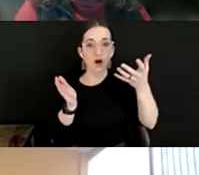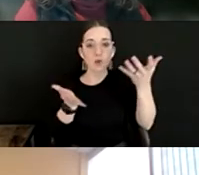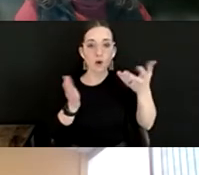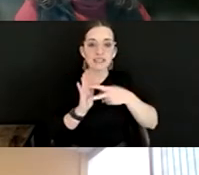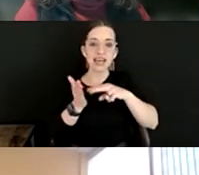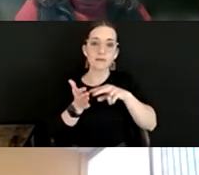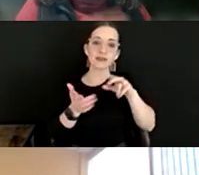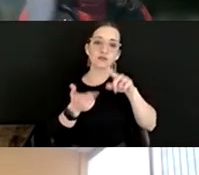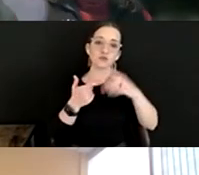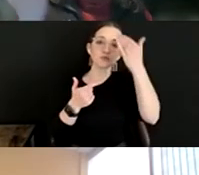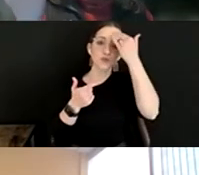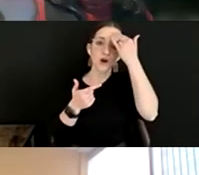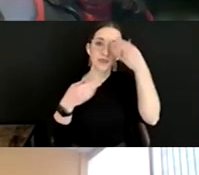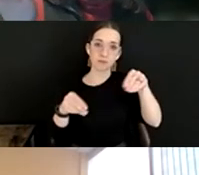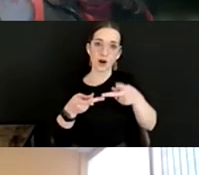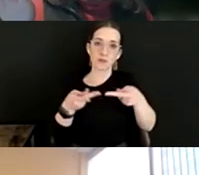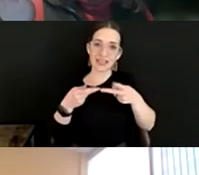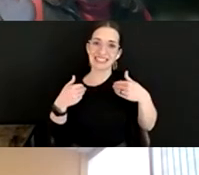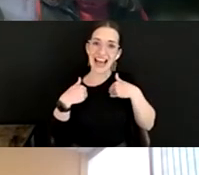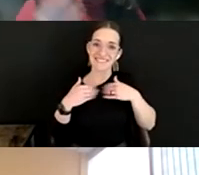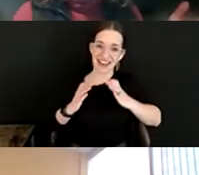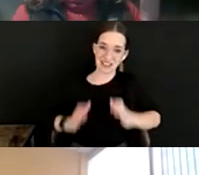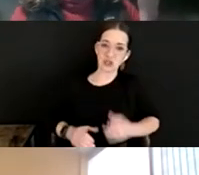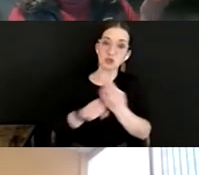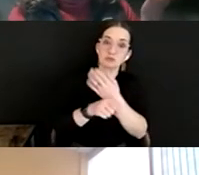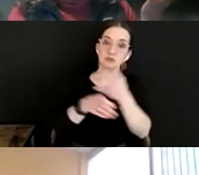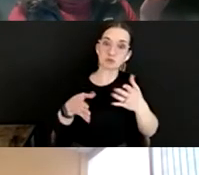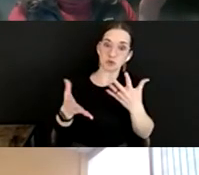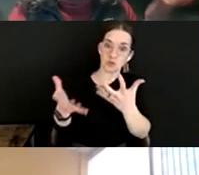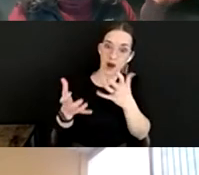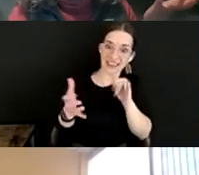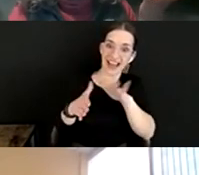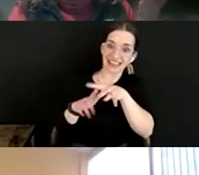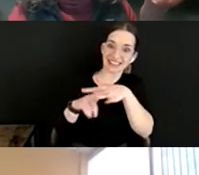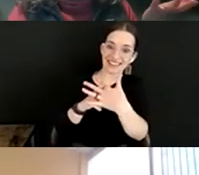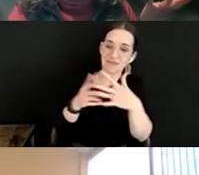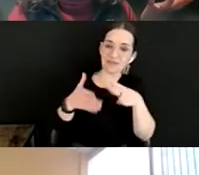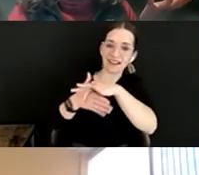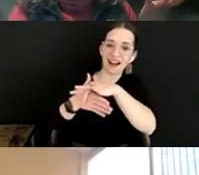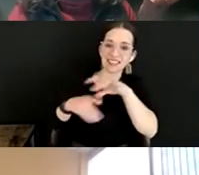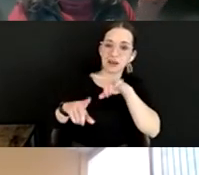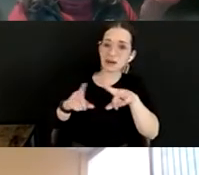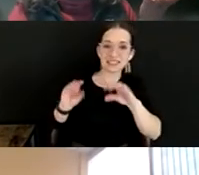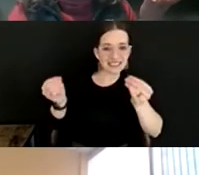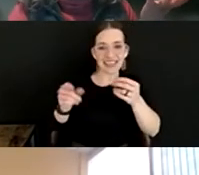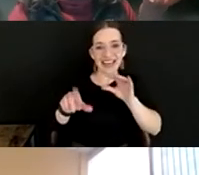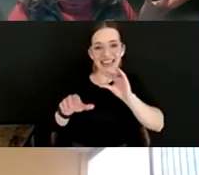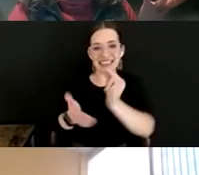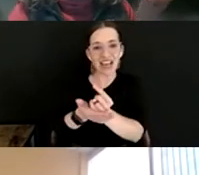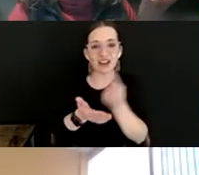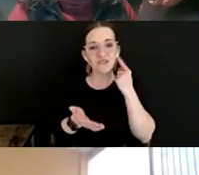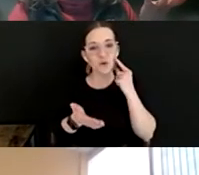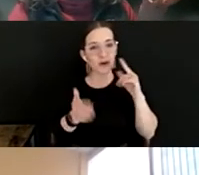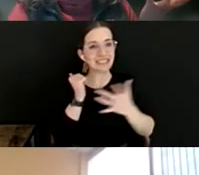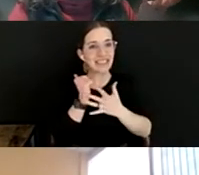has consumers who want this content, but perhaps doesn't have a guarantee of the technical expertise